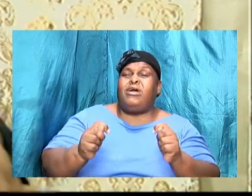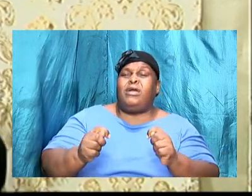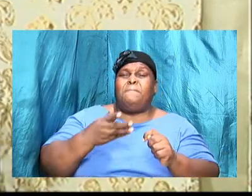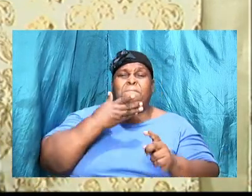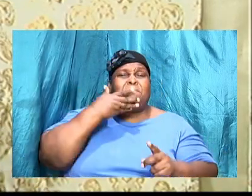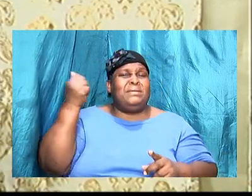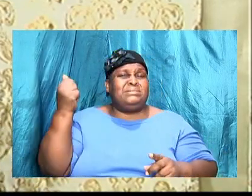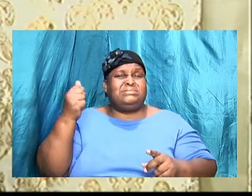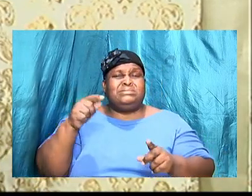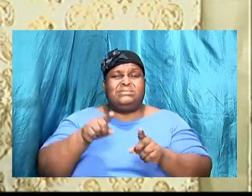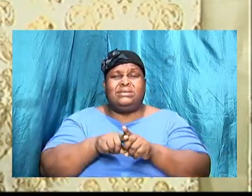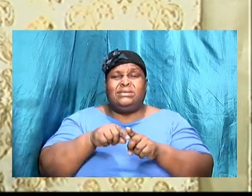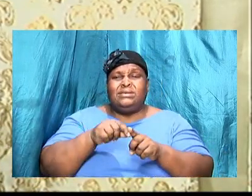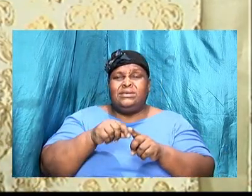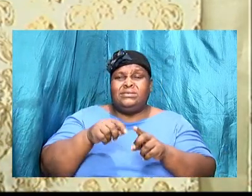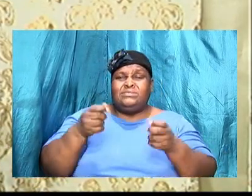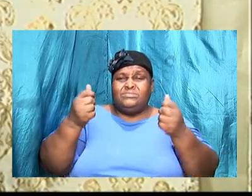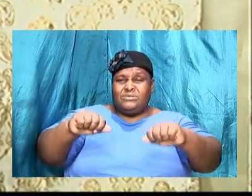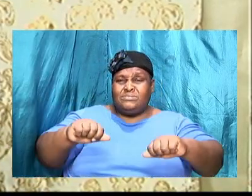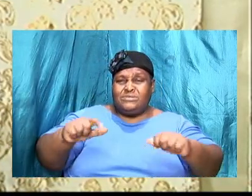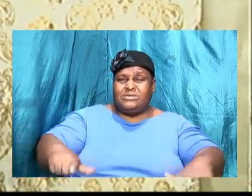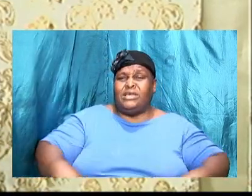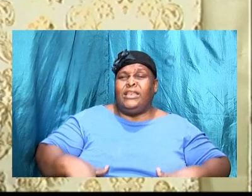possible to walk in the spirit